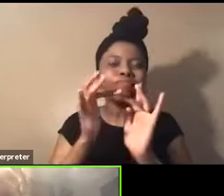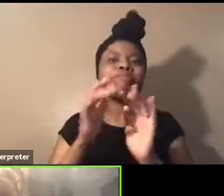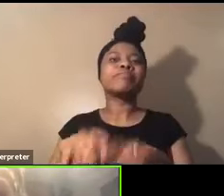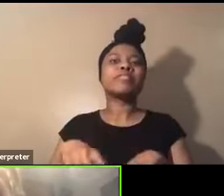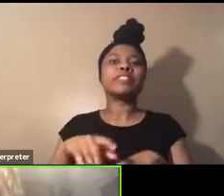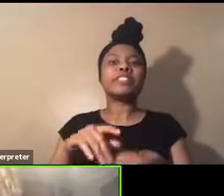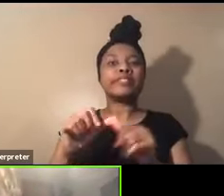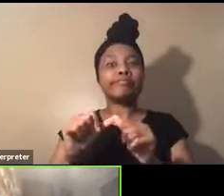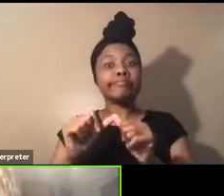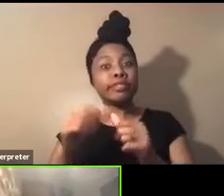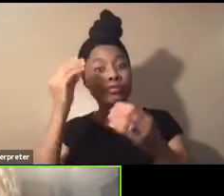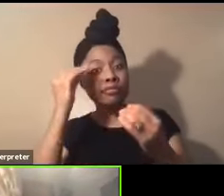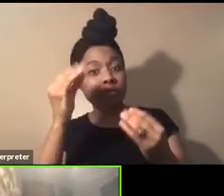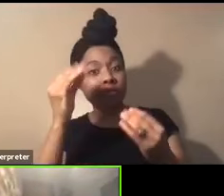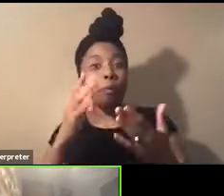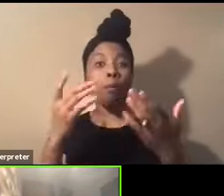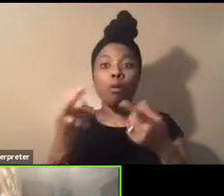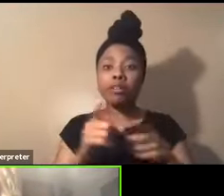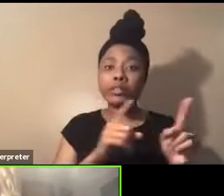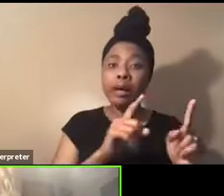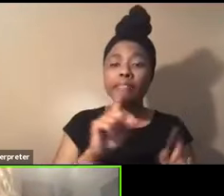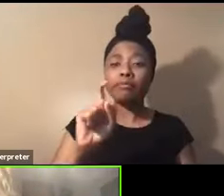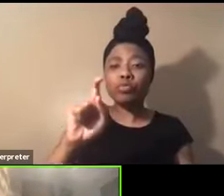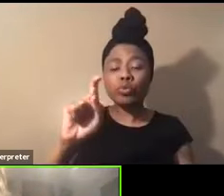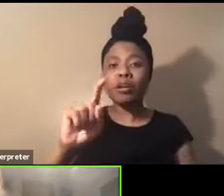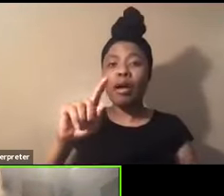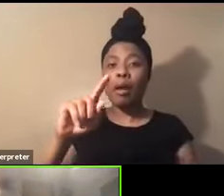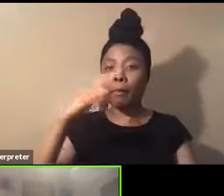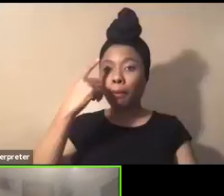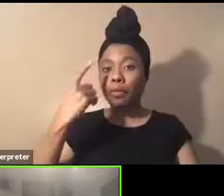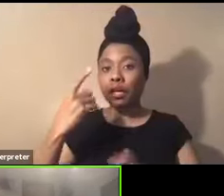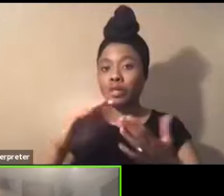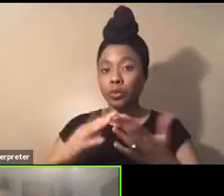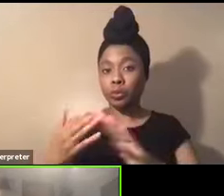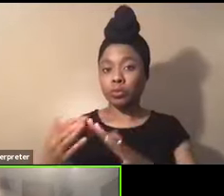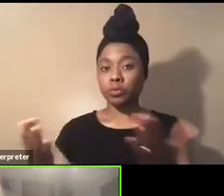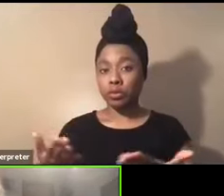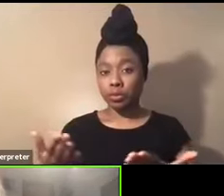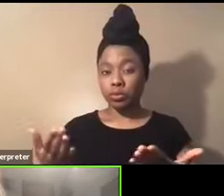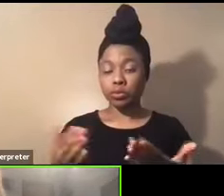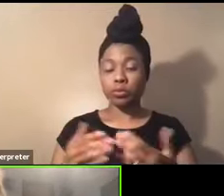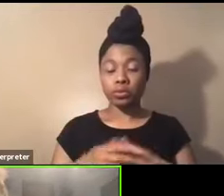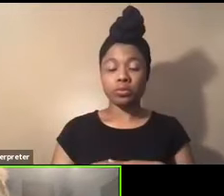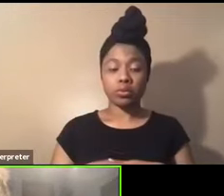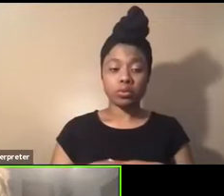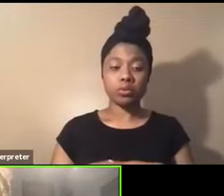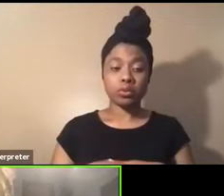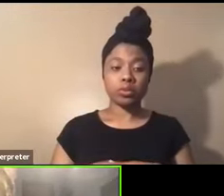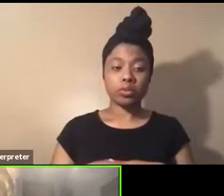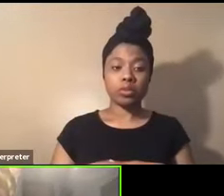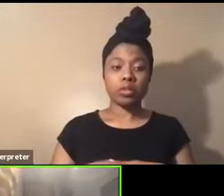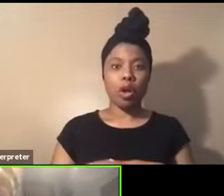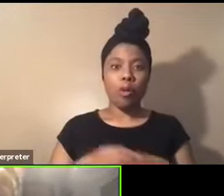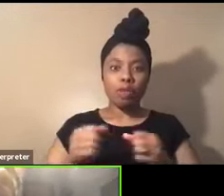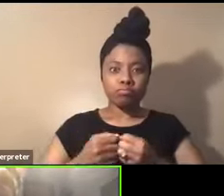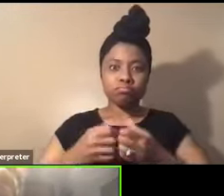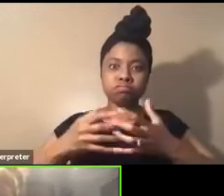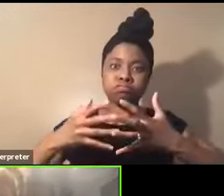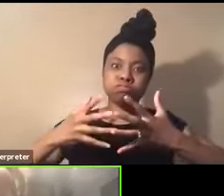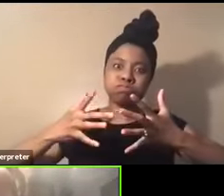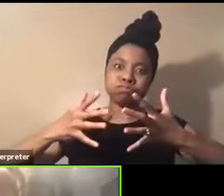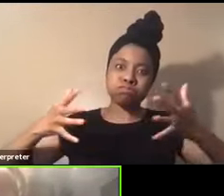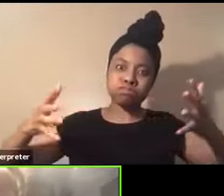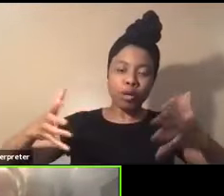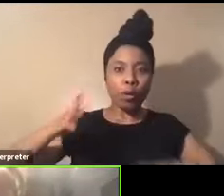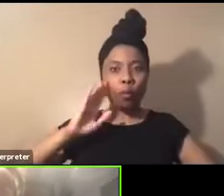informed on what is going on in Tucson's black community here. And also, you know, as we expanded on, because,